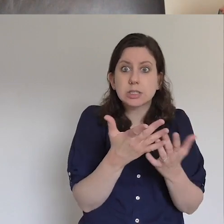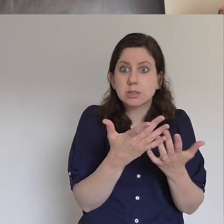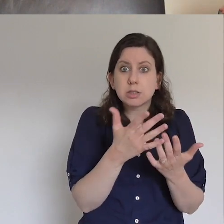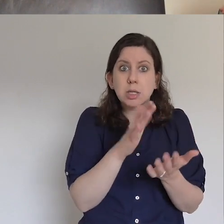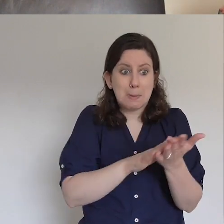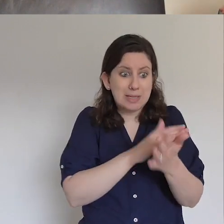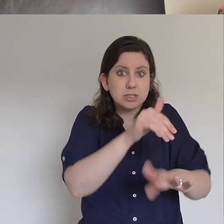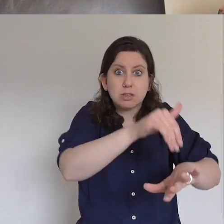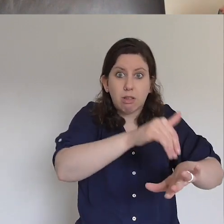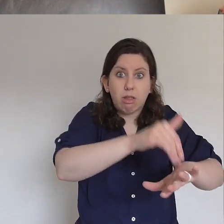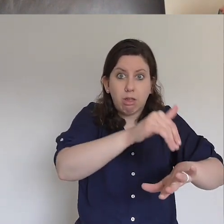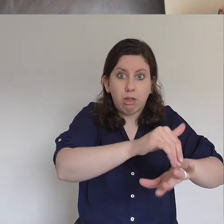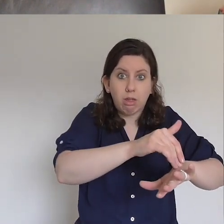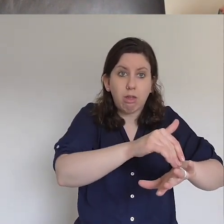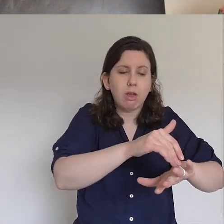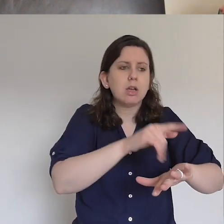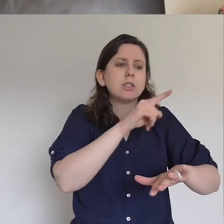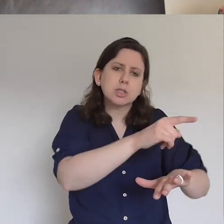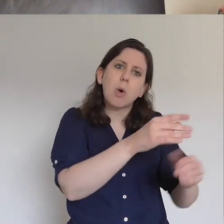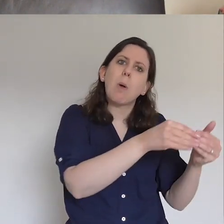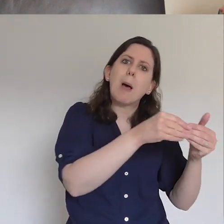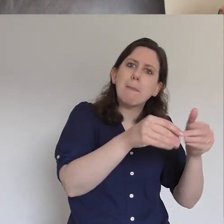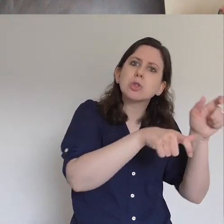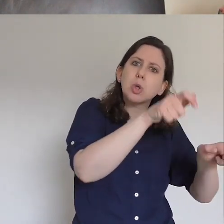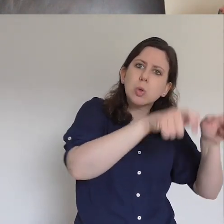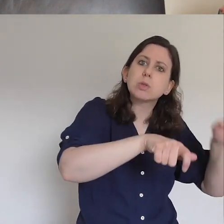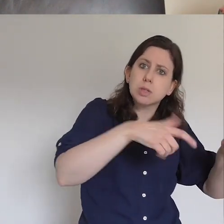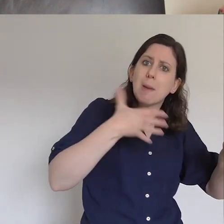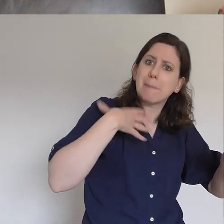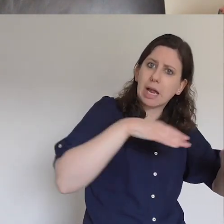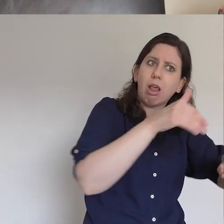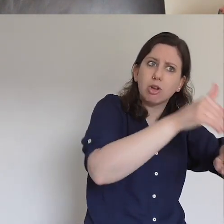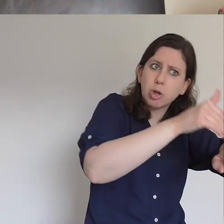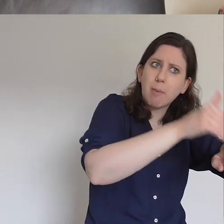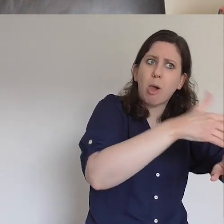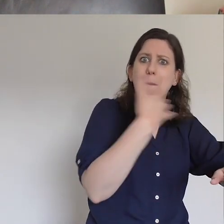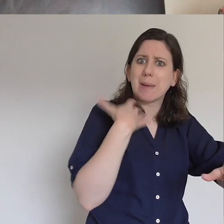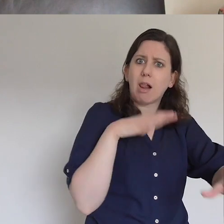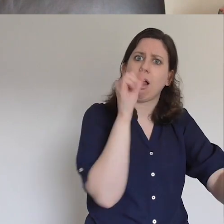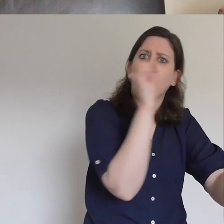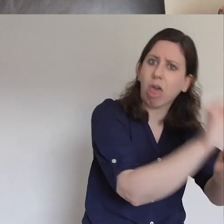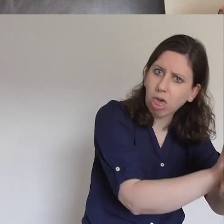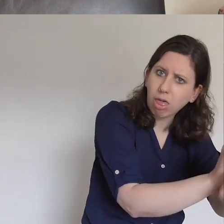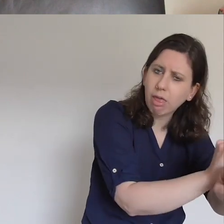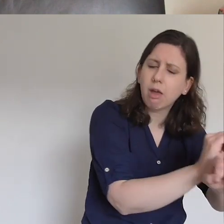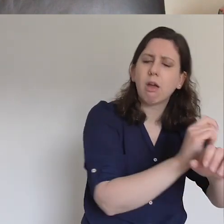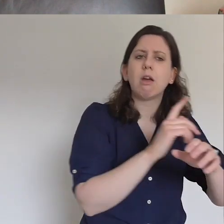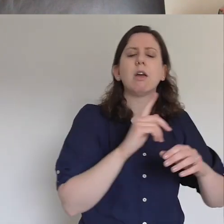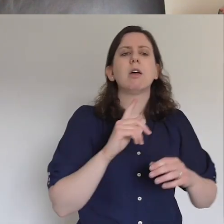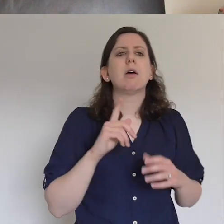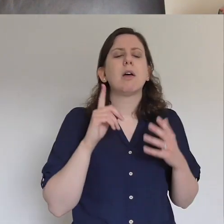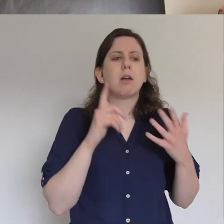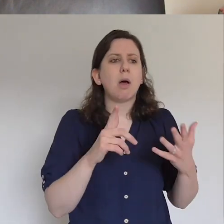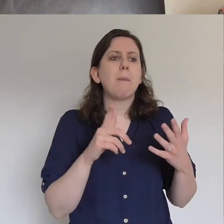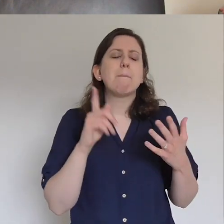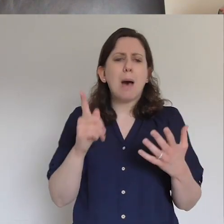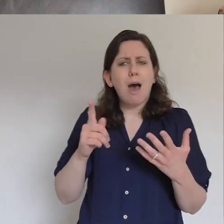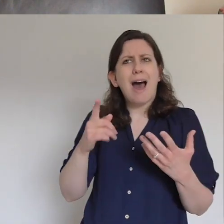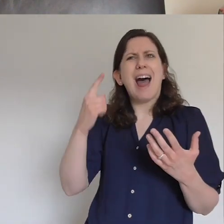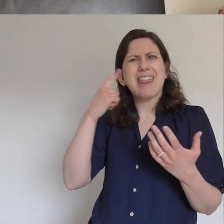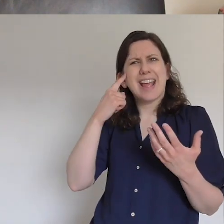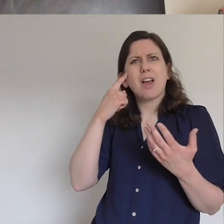Our God is so powerful that he can do so much. And I just wonder for some of us, have we limited God so that we're comfortable with him?